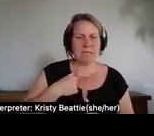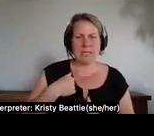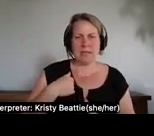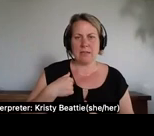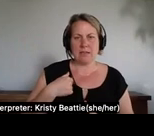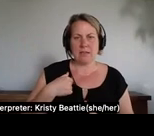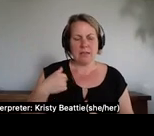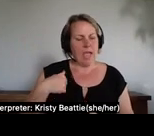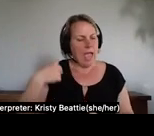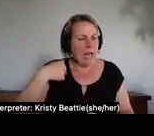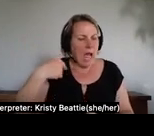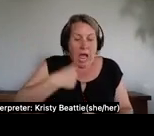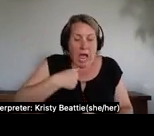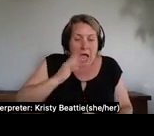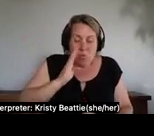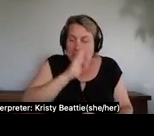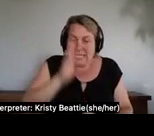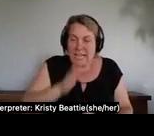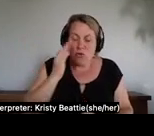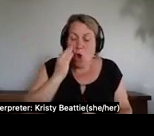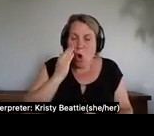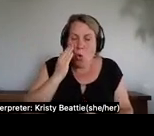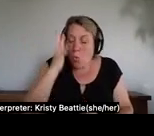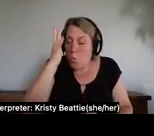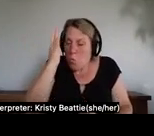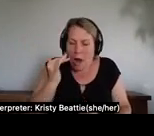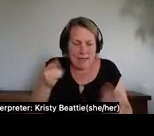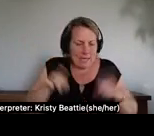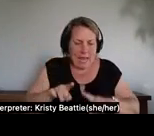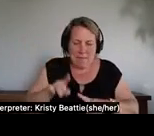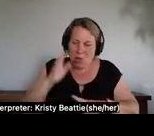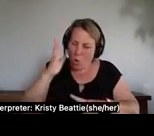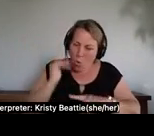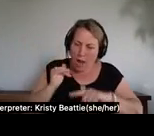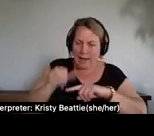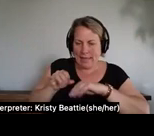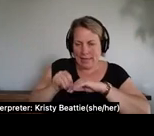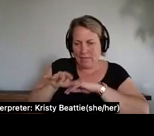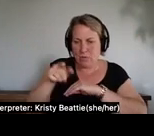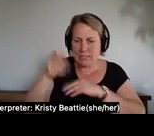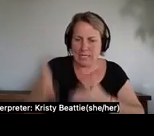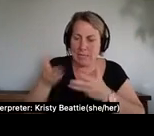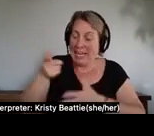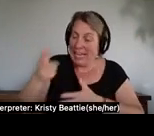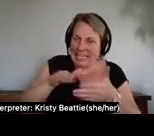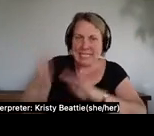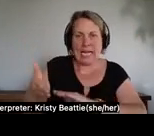he died in 2007 but i know it was horrible